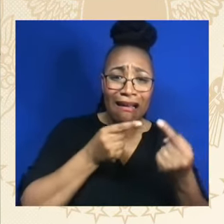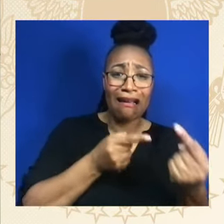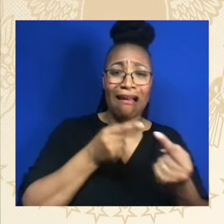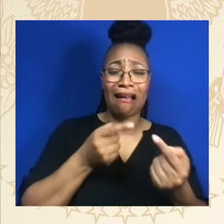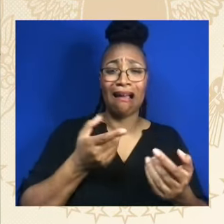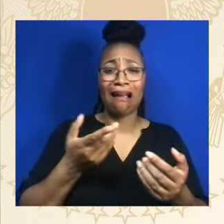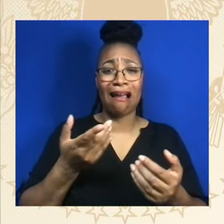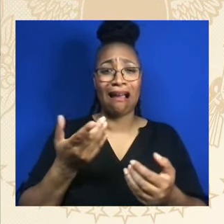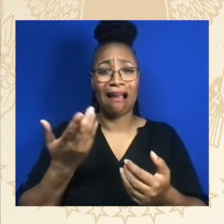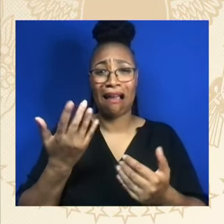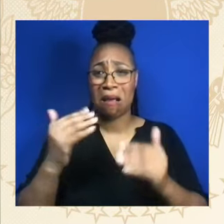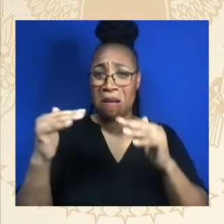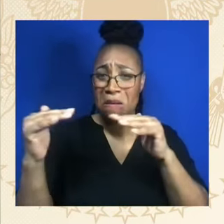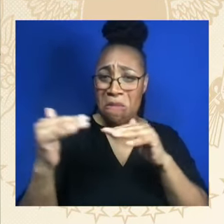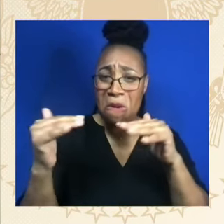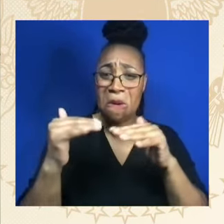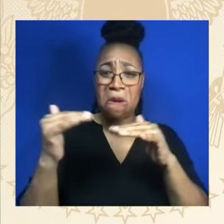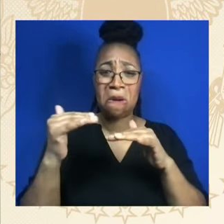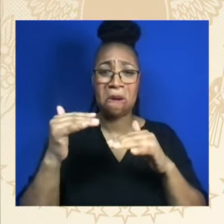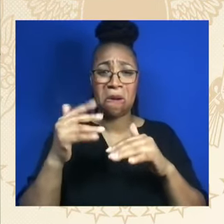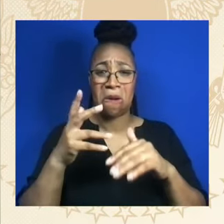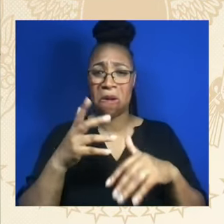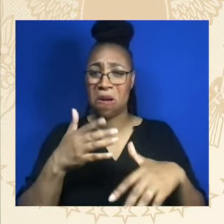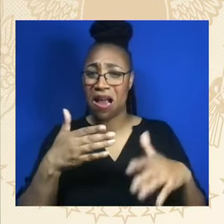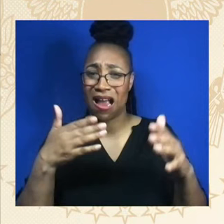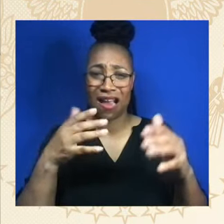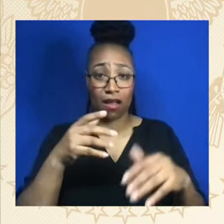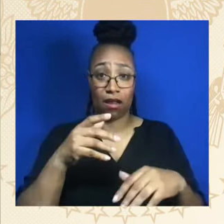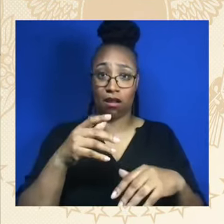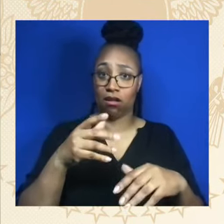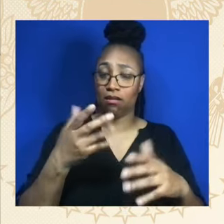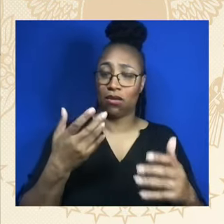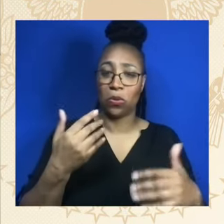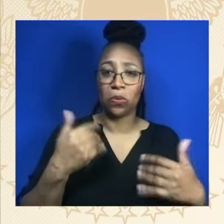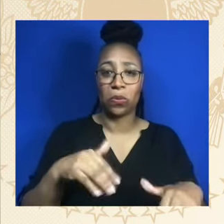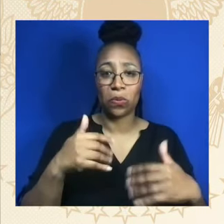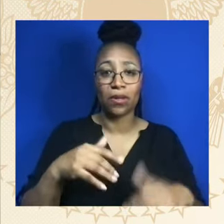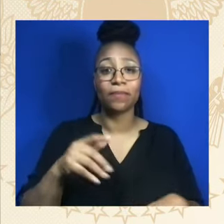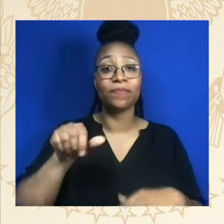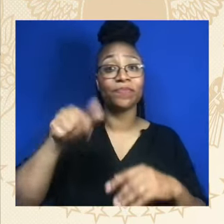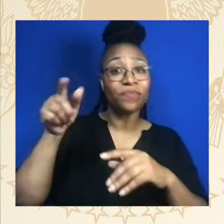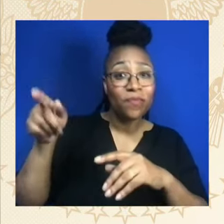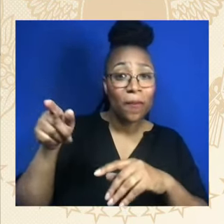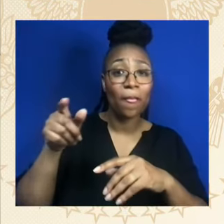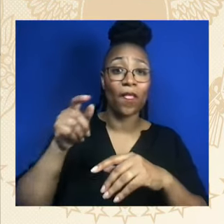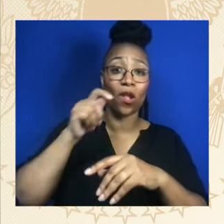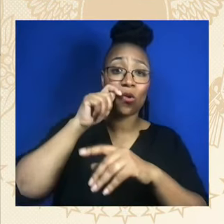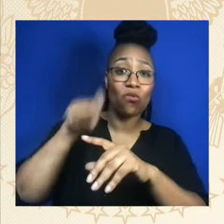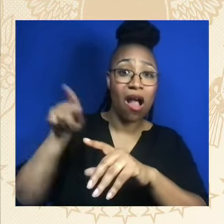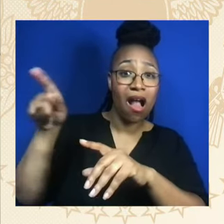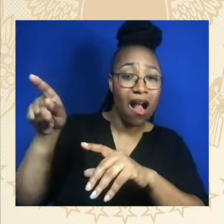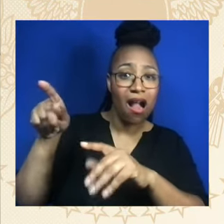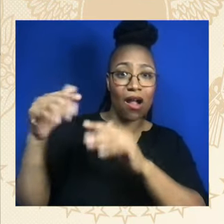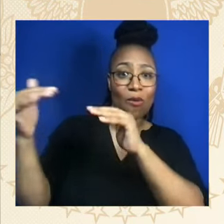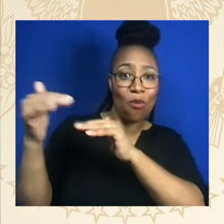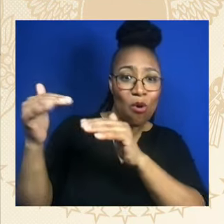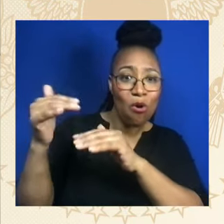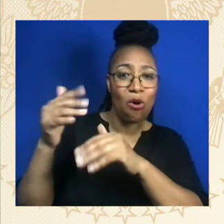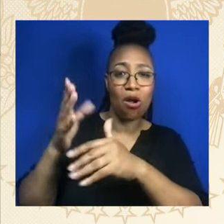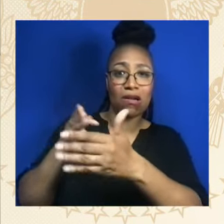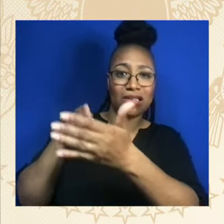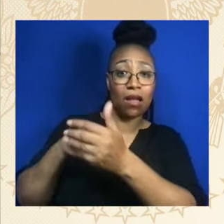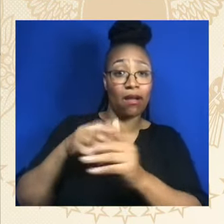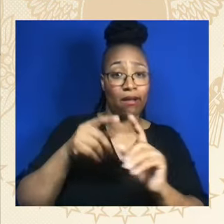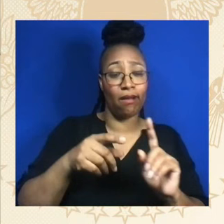Jill showing up just being there is testament to that commitment. It was a trip she'll always remember. And while she couldn't be here tonight, we're